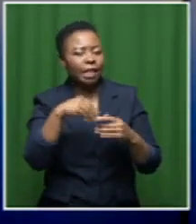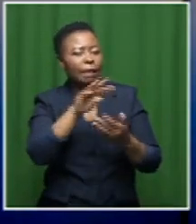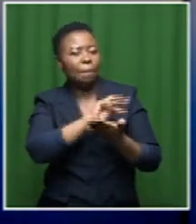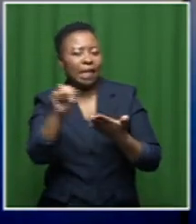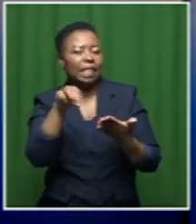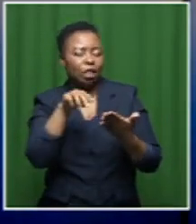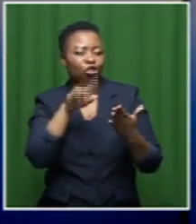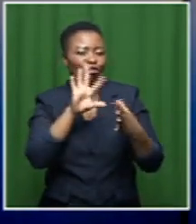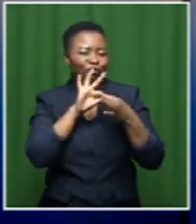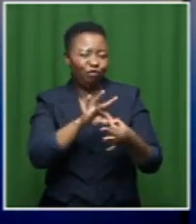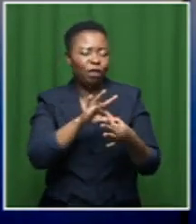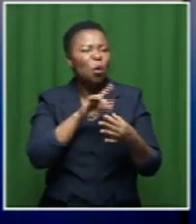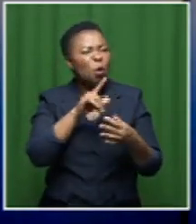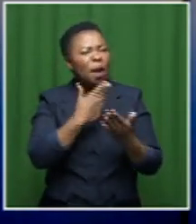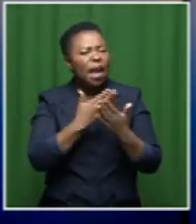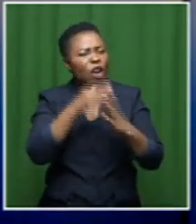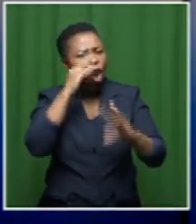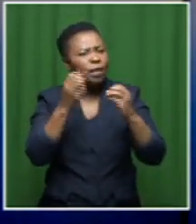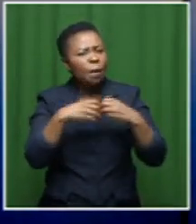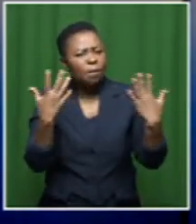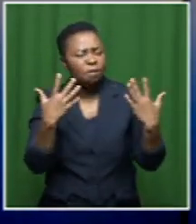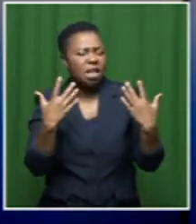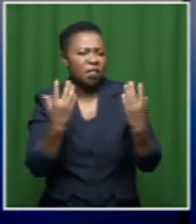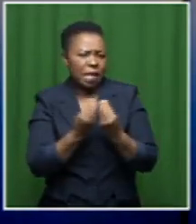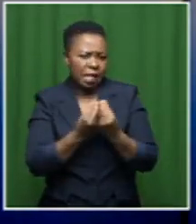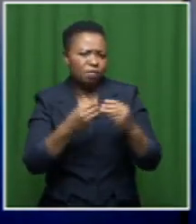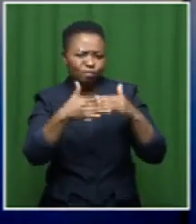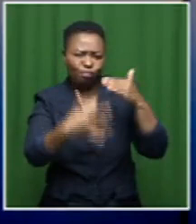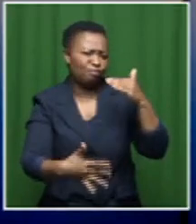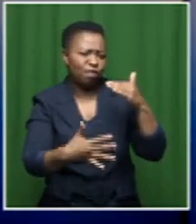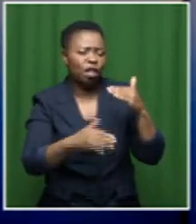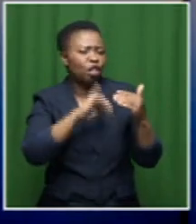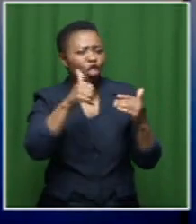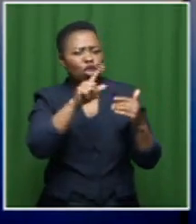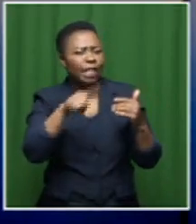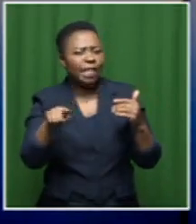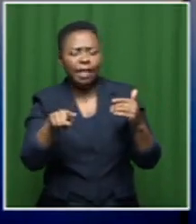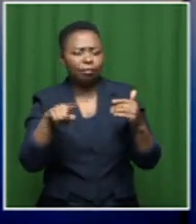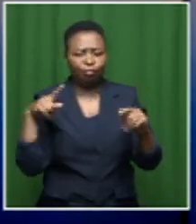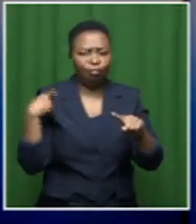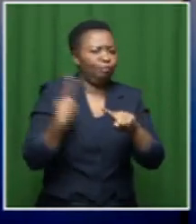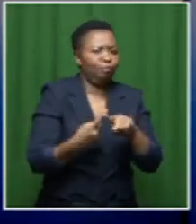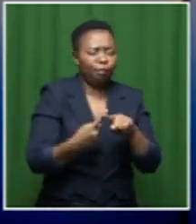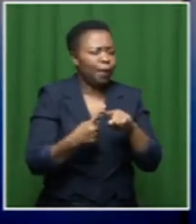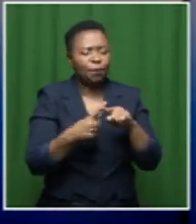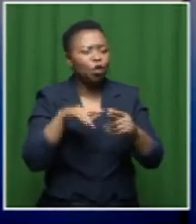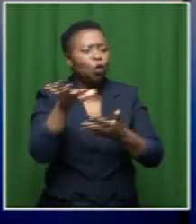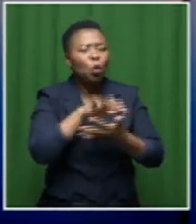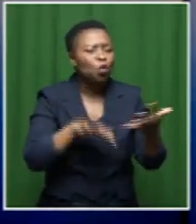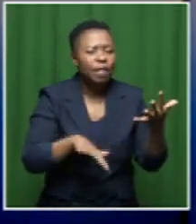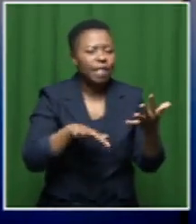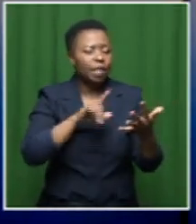there's a lot of things that you can learn from jazz just besides the music but the there's the stories that have been told about what we've been through as